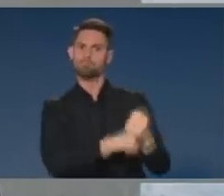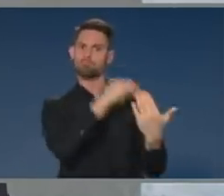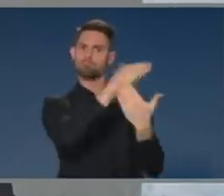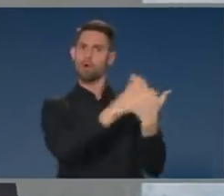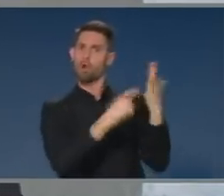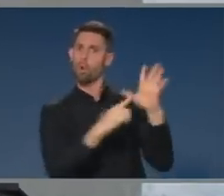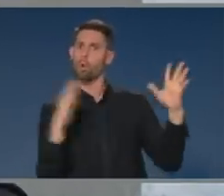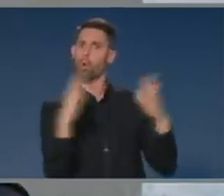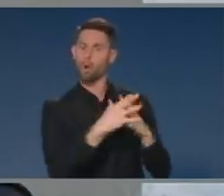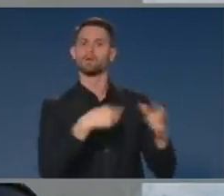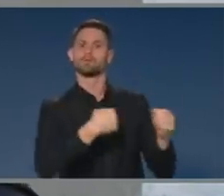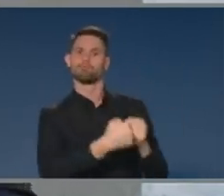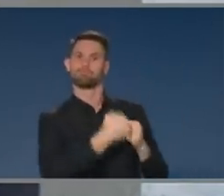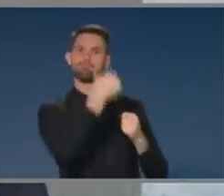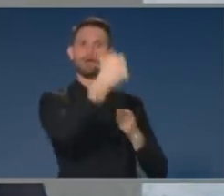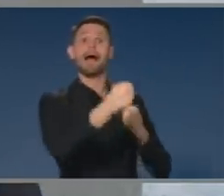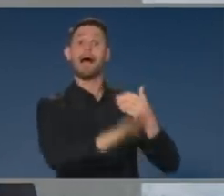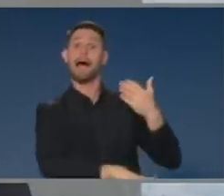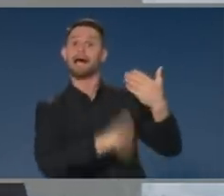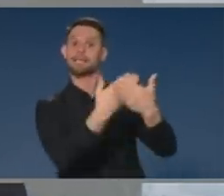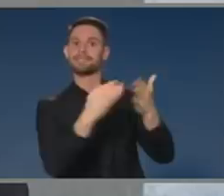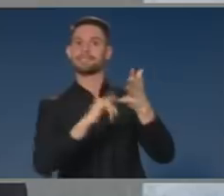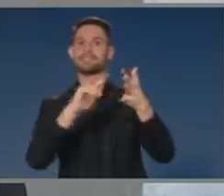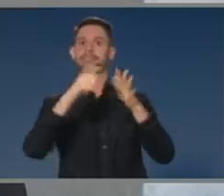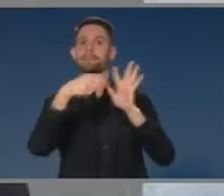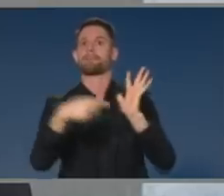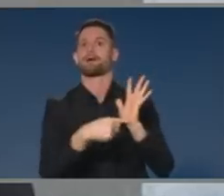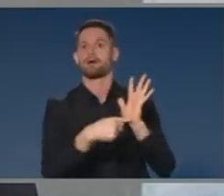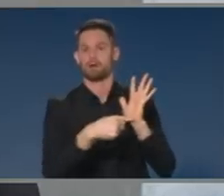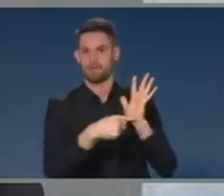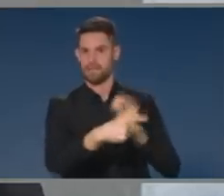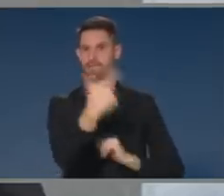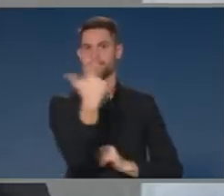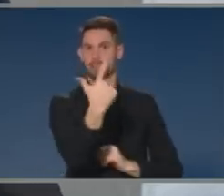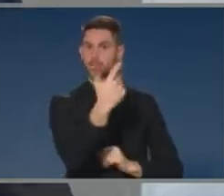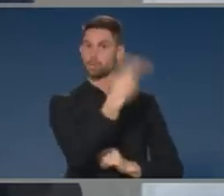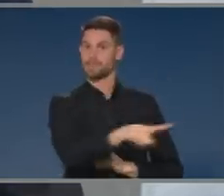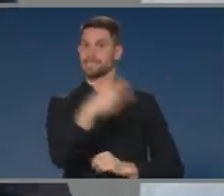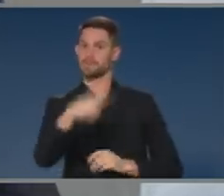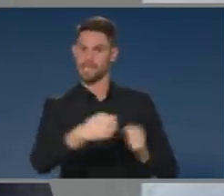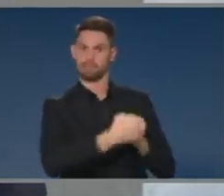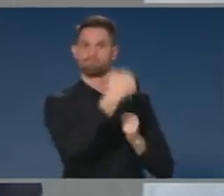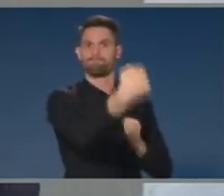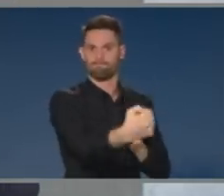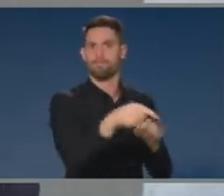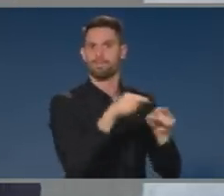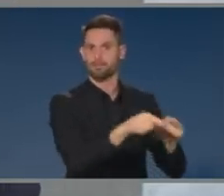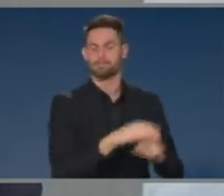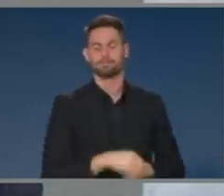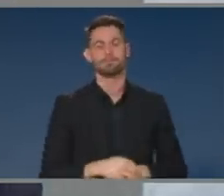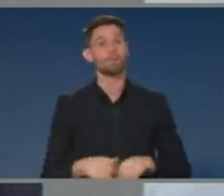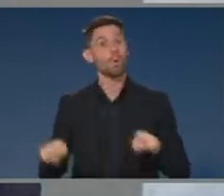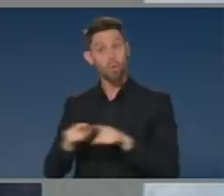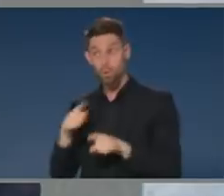extended from June 17 to September 17. And a process has also been agreed for managing the access